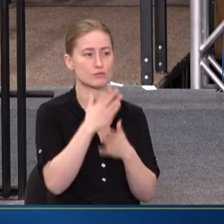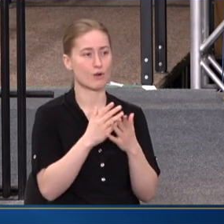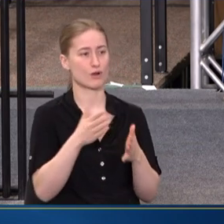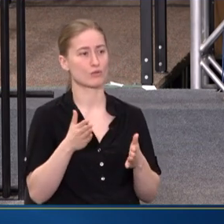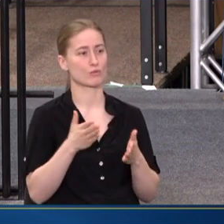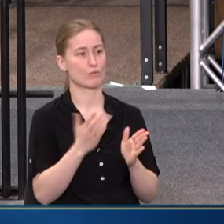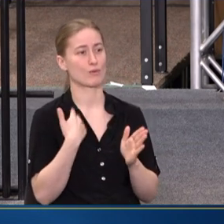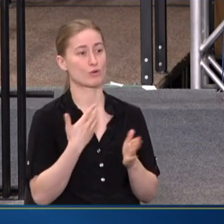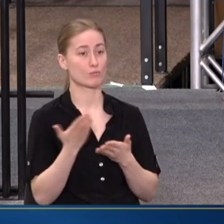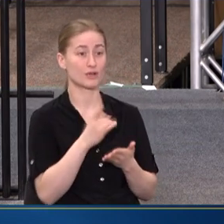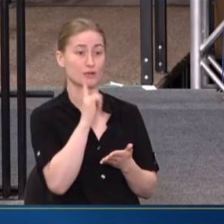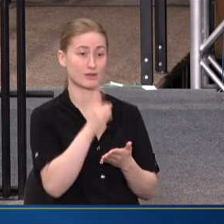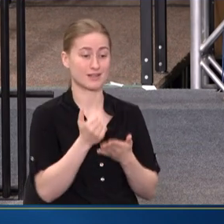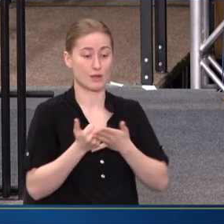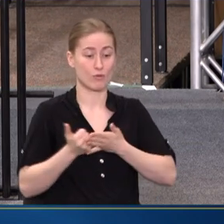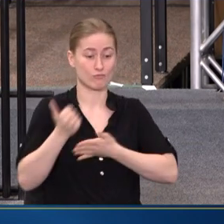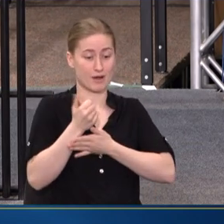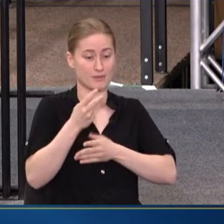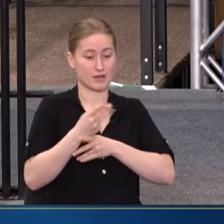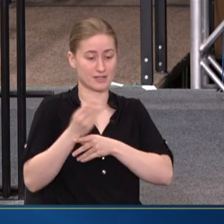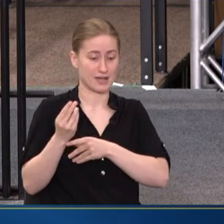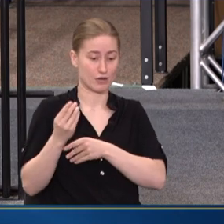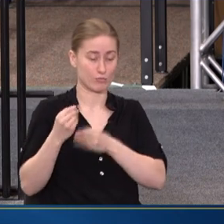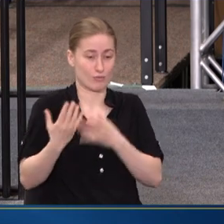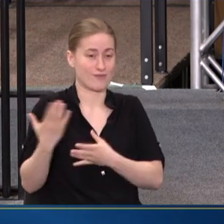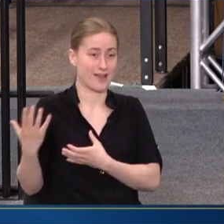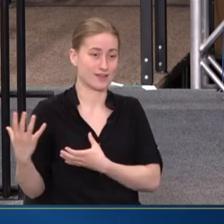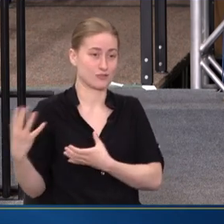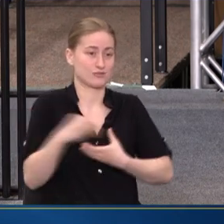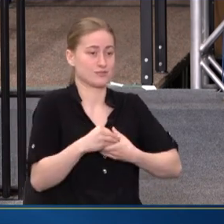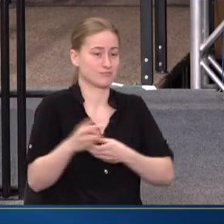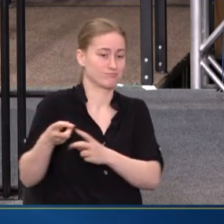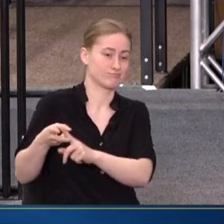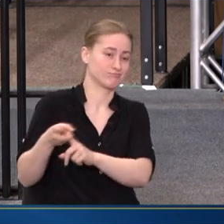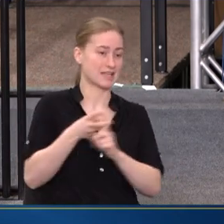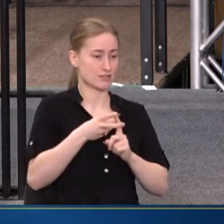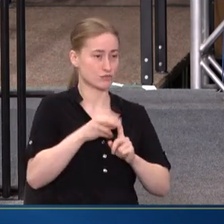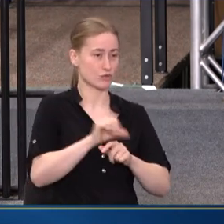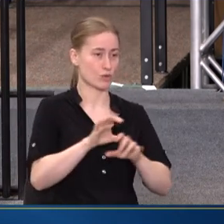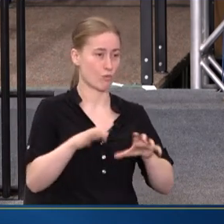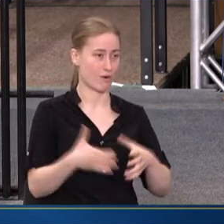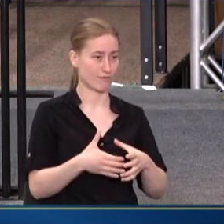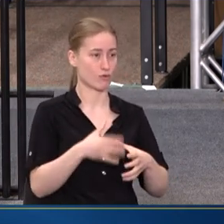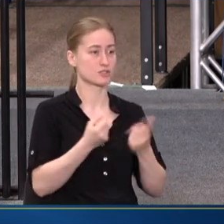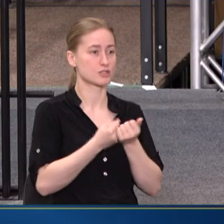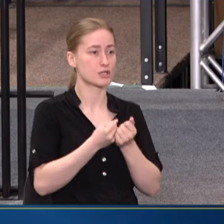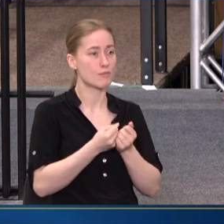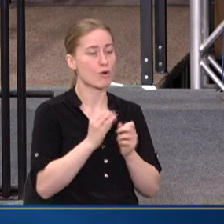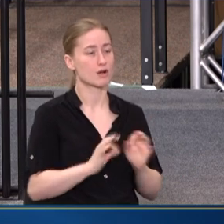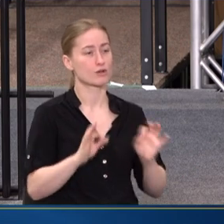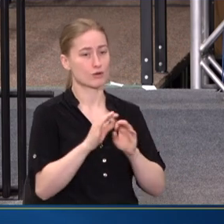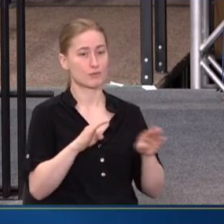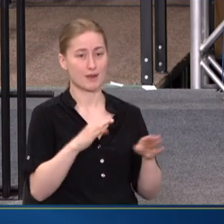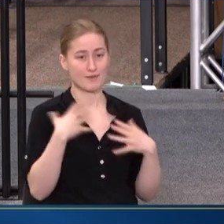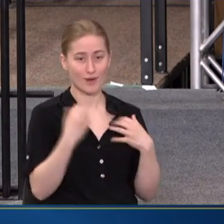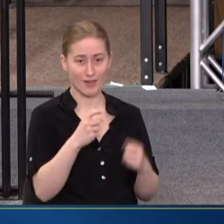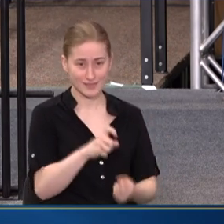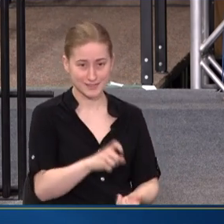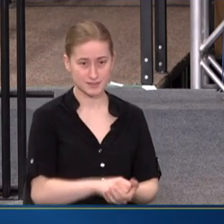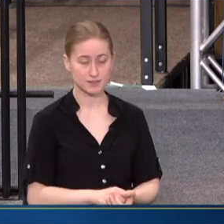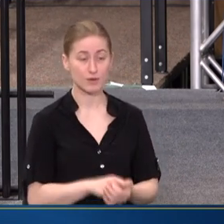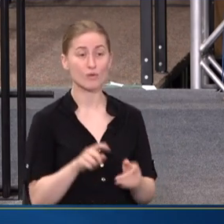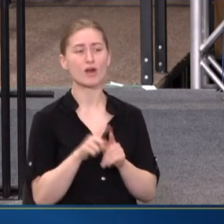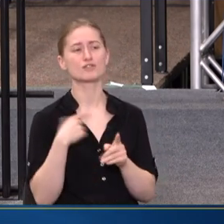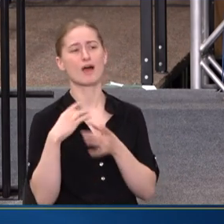WE'RE BRINGING, AGAIN, PRIMARY CARE PROVIDERS INTO THE WORKFORCE TO SUPPORT CRITICAL BEHAVIORAL HEALTH NEEDS. WE ALSO,